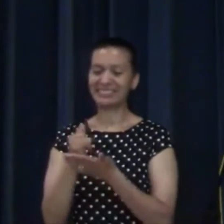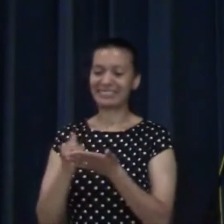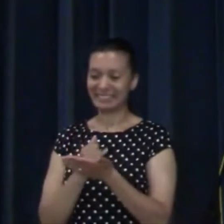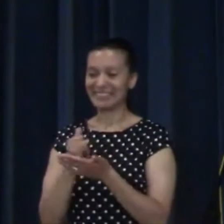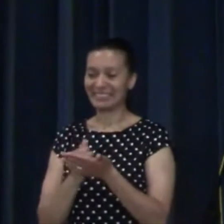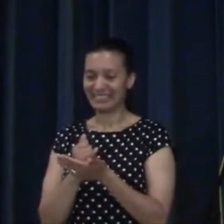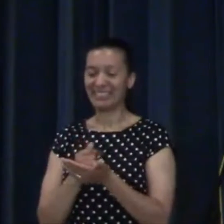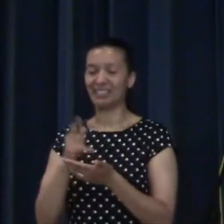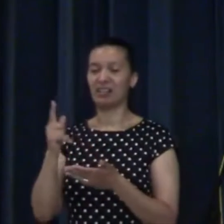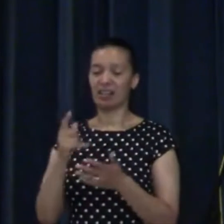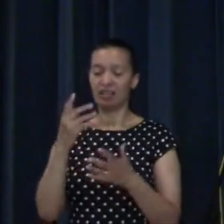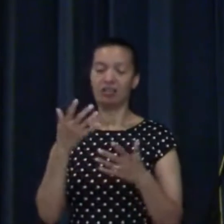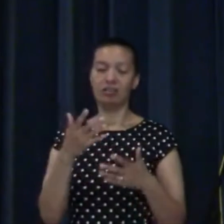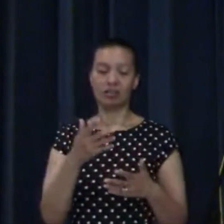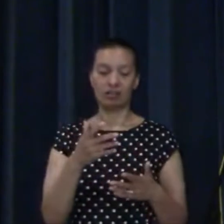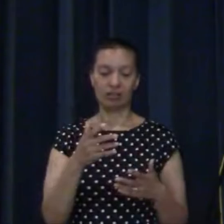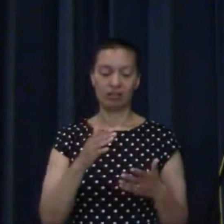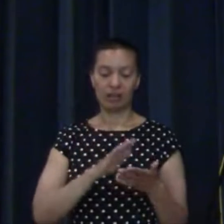deserve.